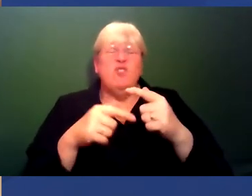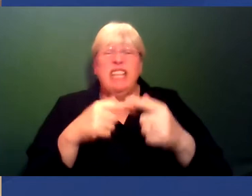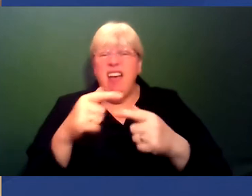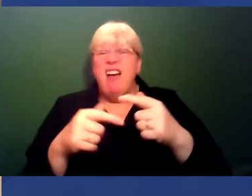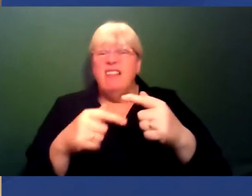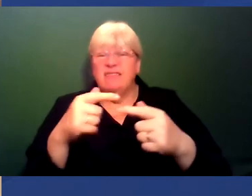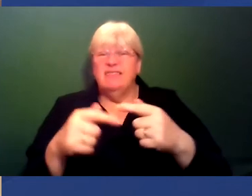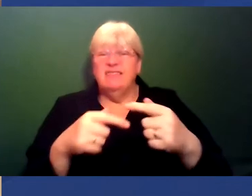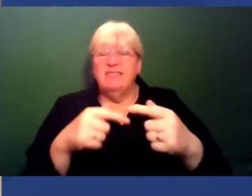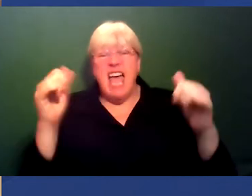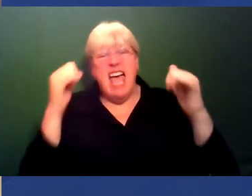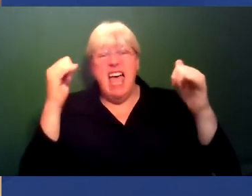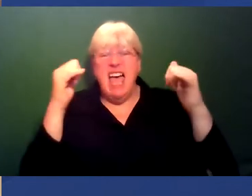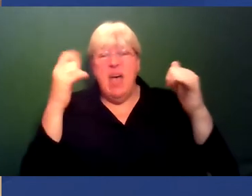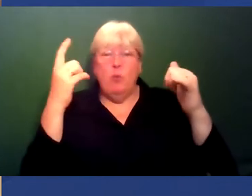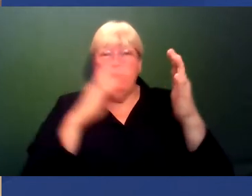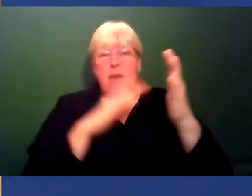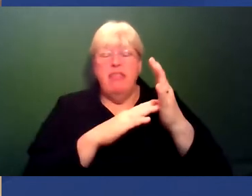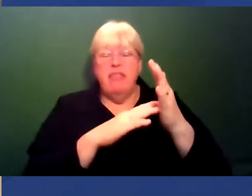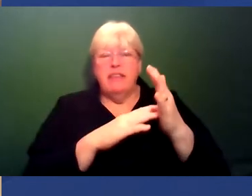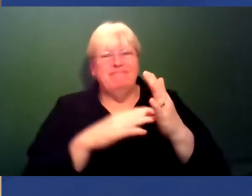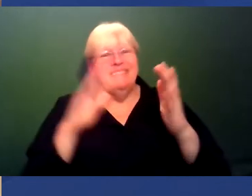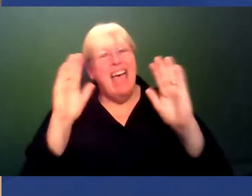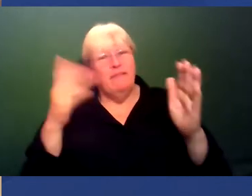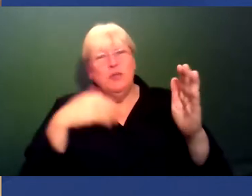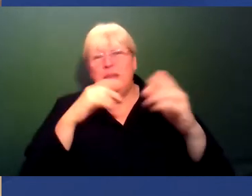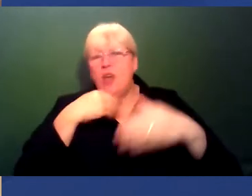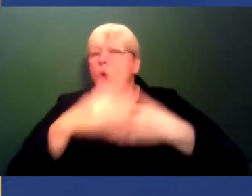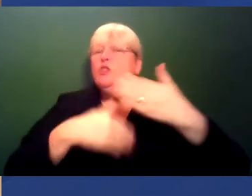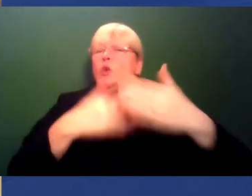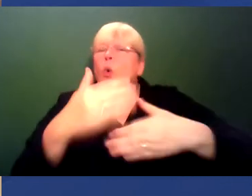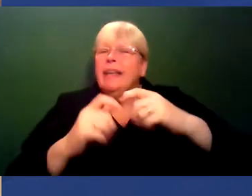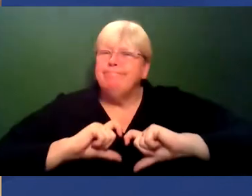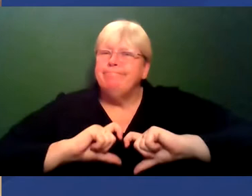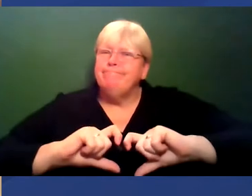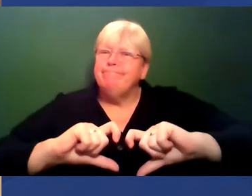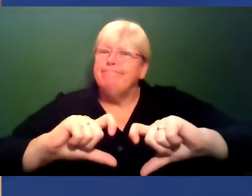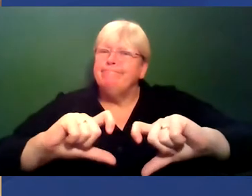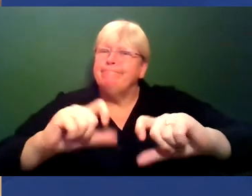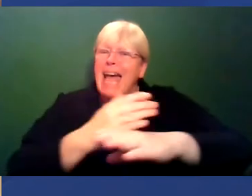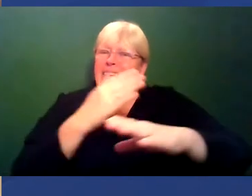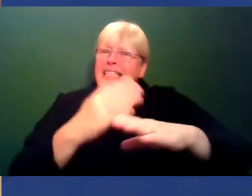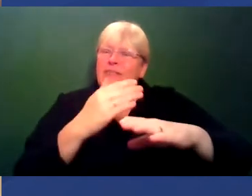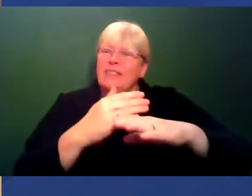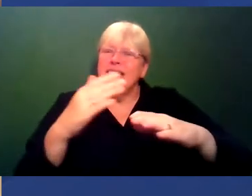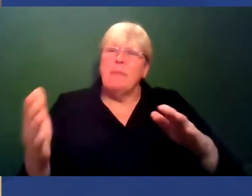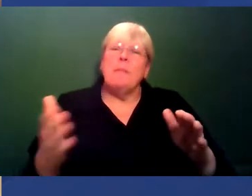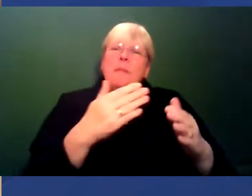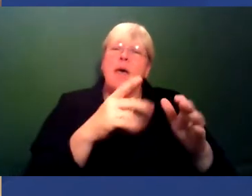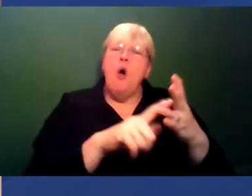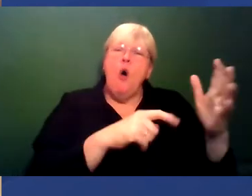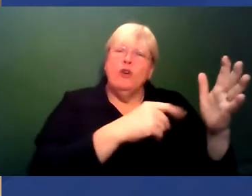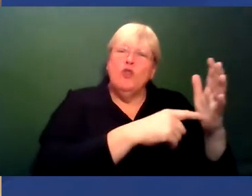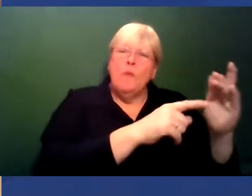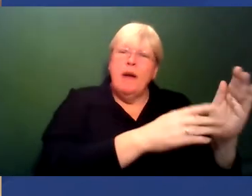some kind of longer term sort of resuscitate, you know, kind of activities between the Octobers. We need to be doing